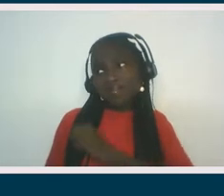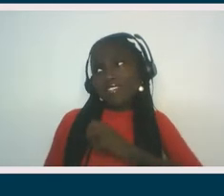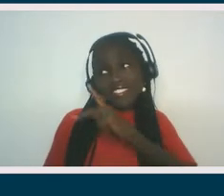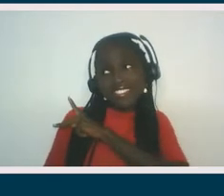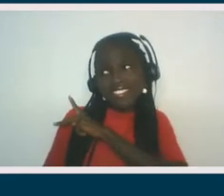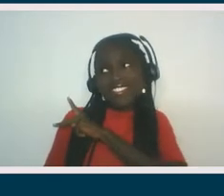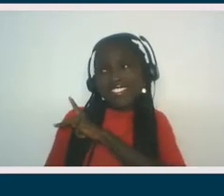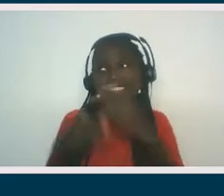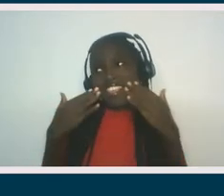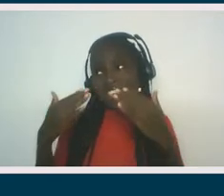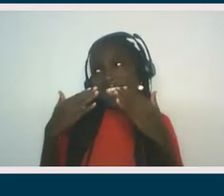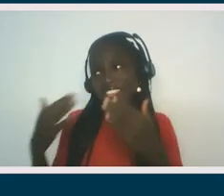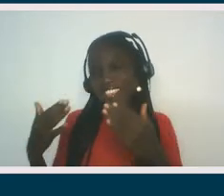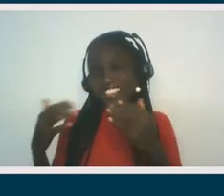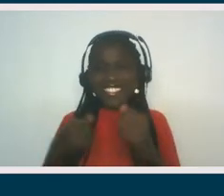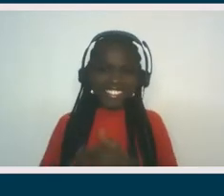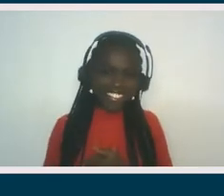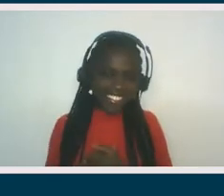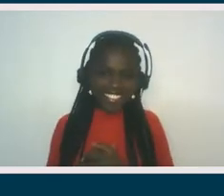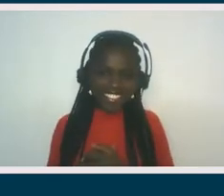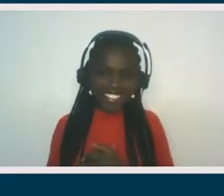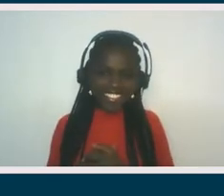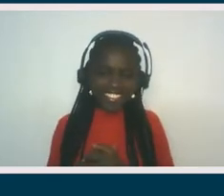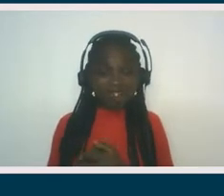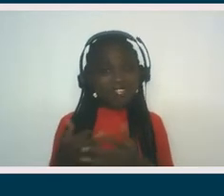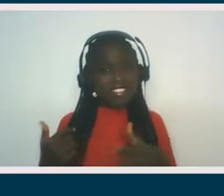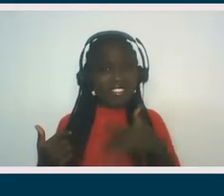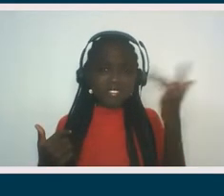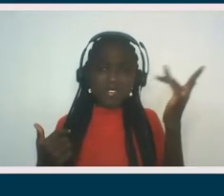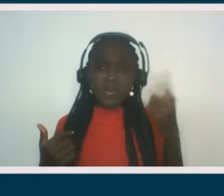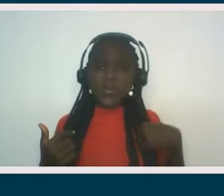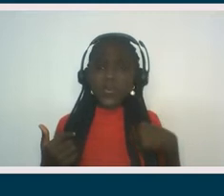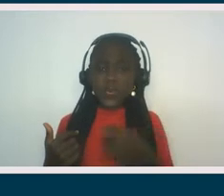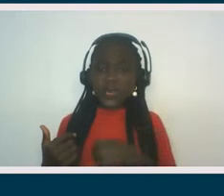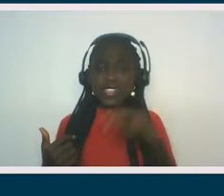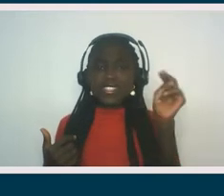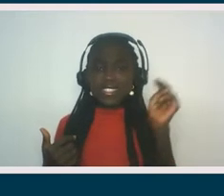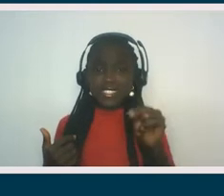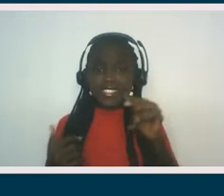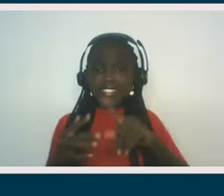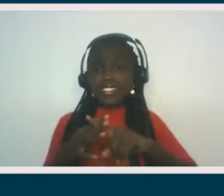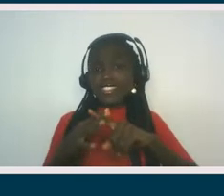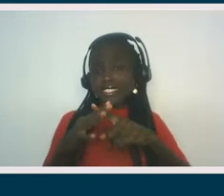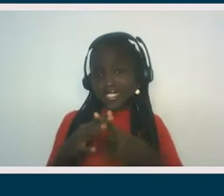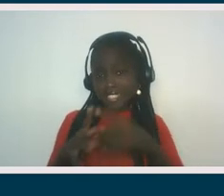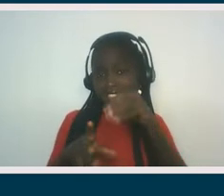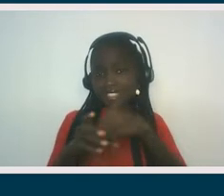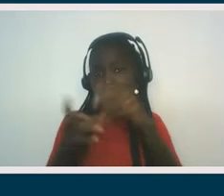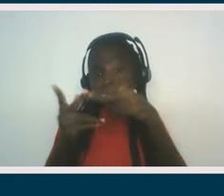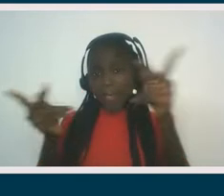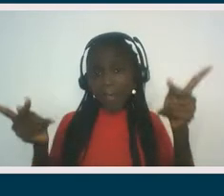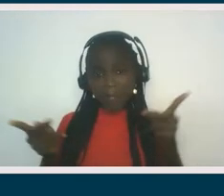and yeah, thank you. Well, I felt we needed to start, you know, we're in a place that, um,